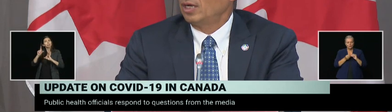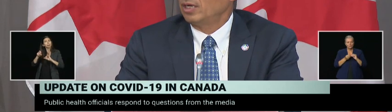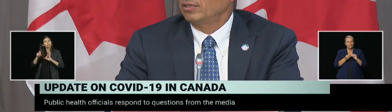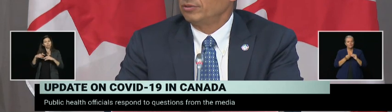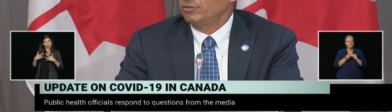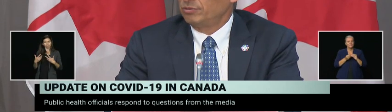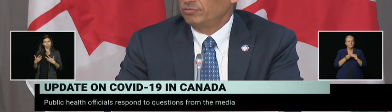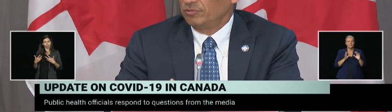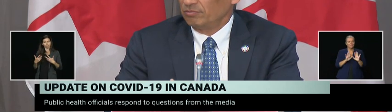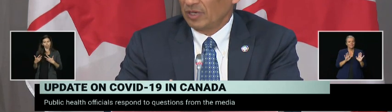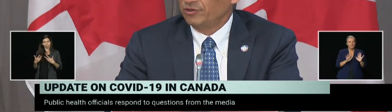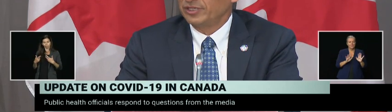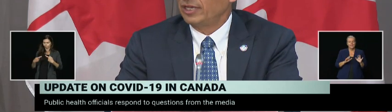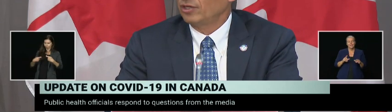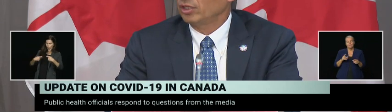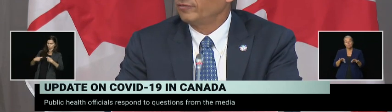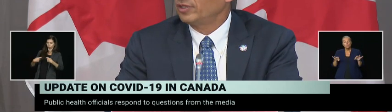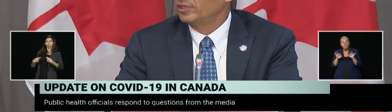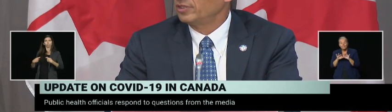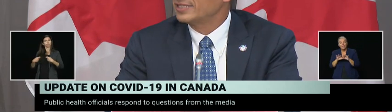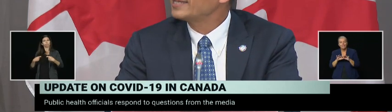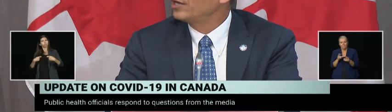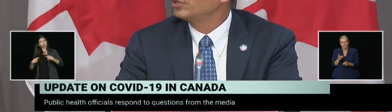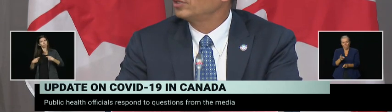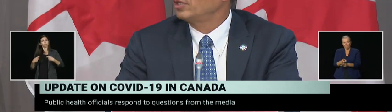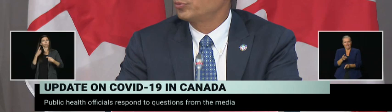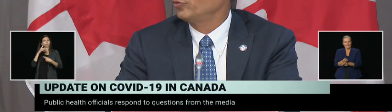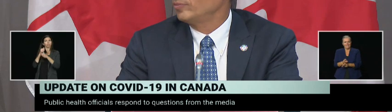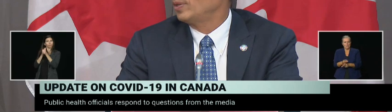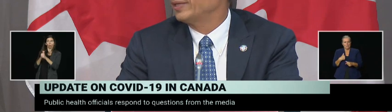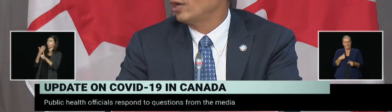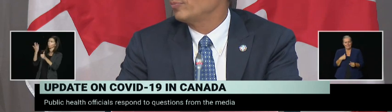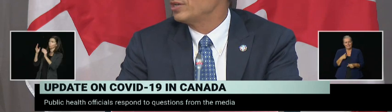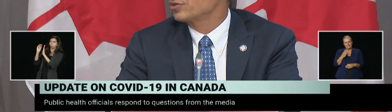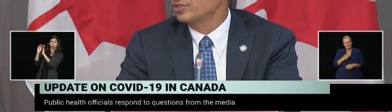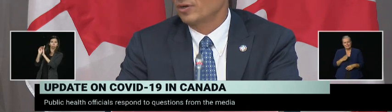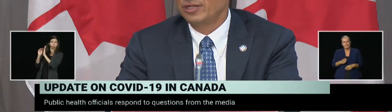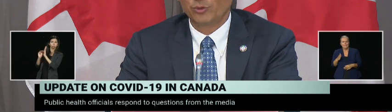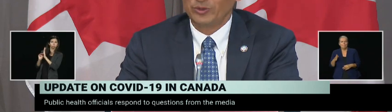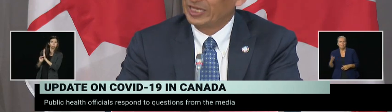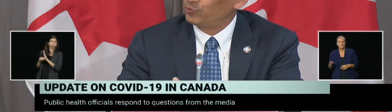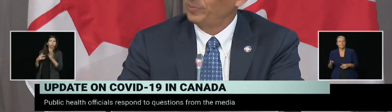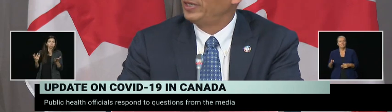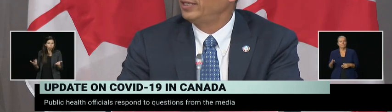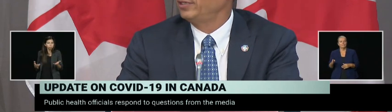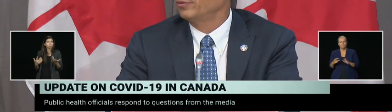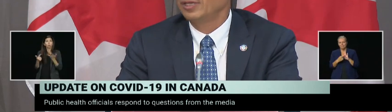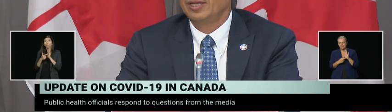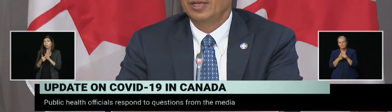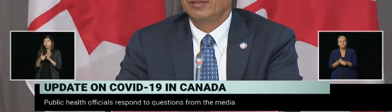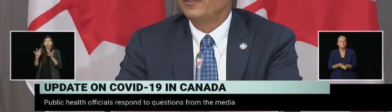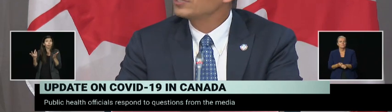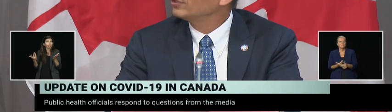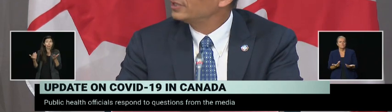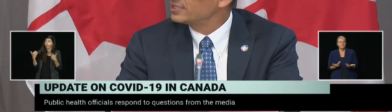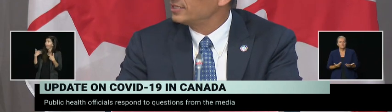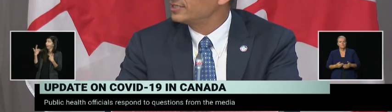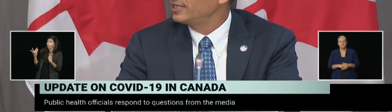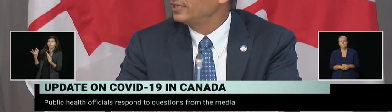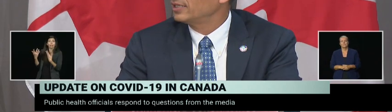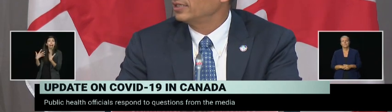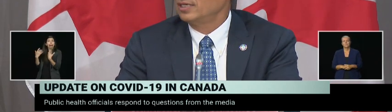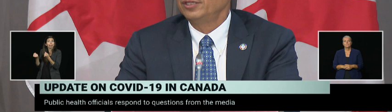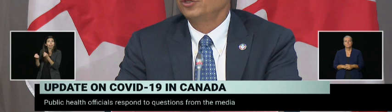undertaking all of the standard and proven public health measures. So I know we keep repeating, you know, the physical